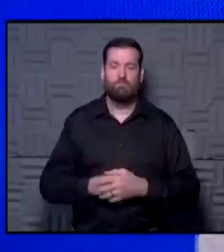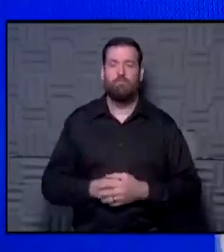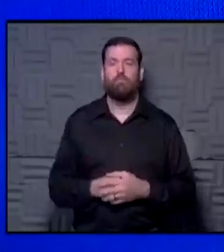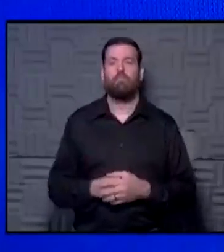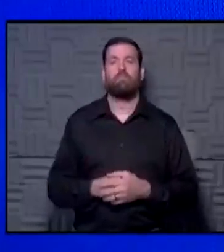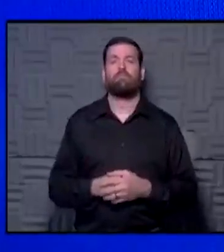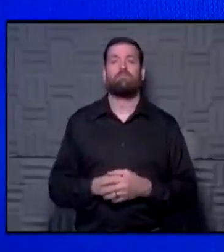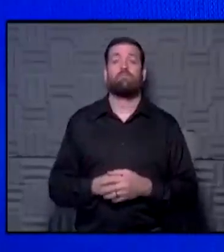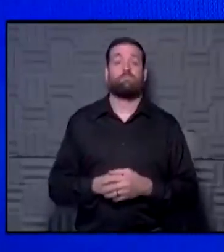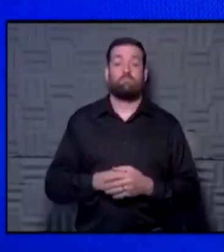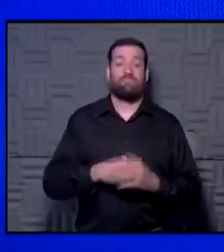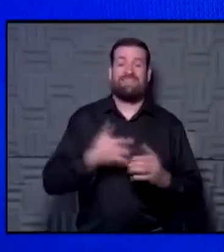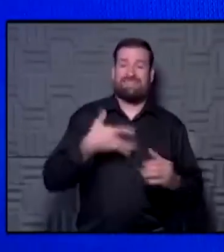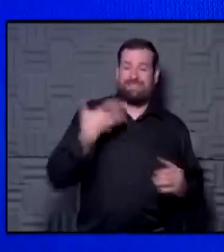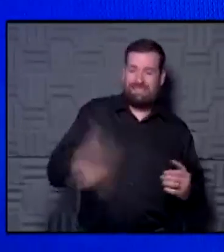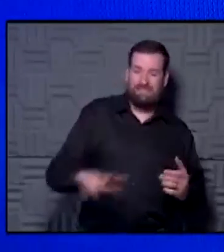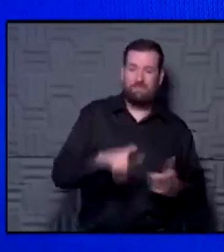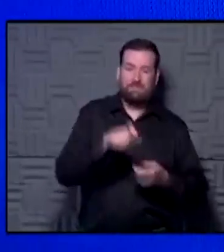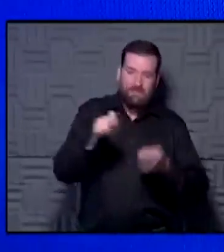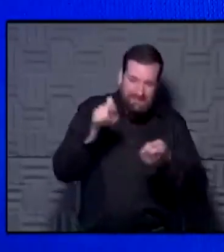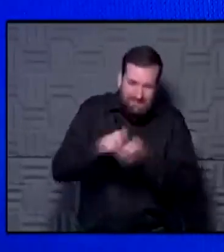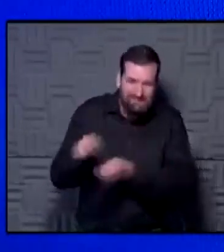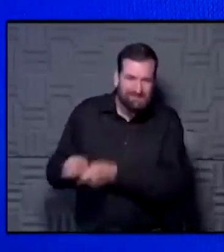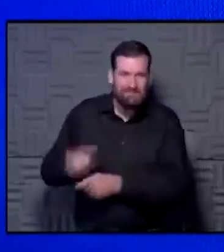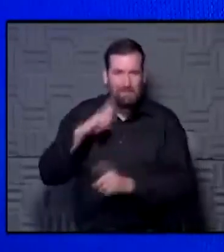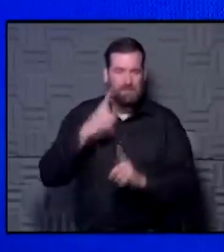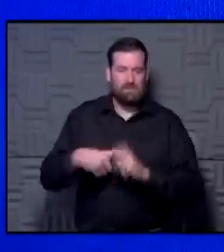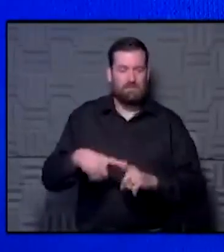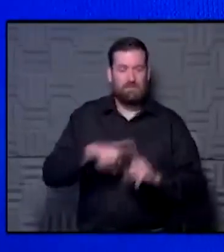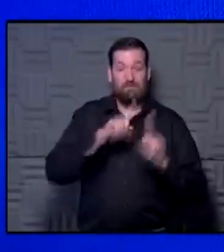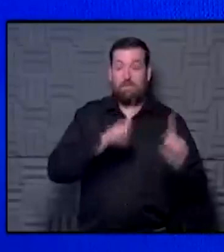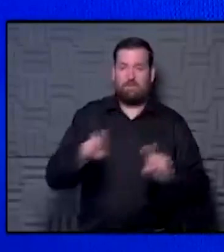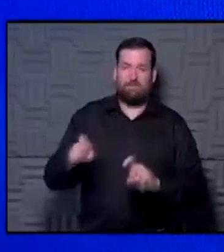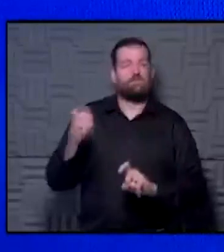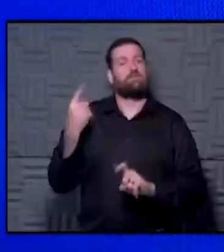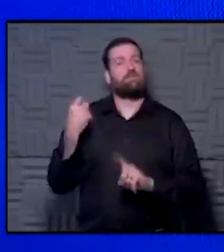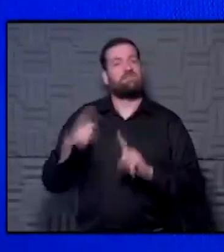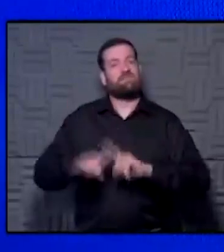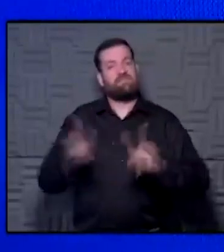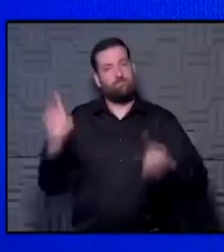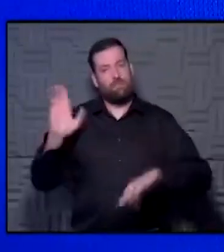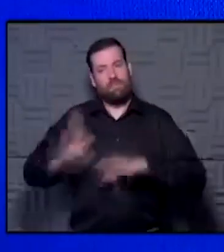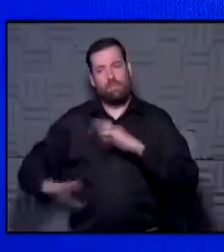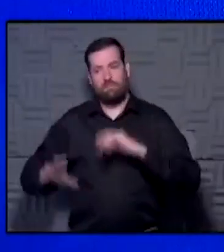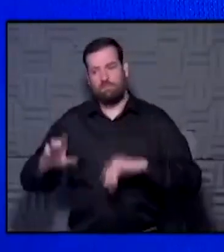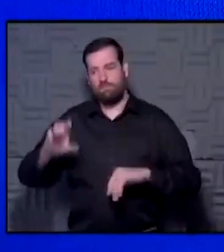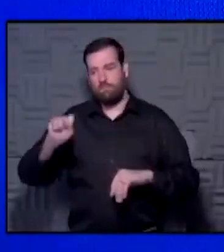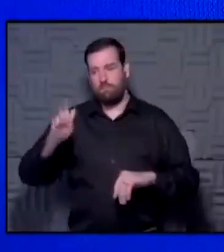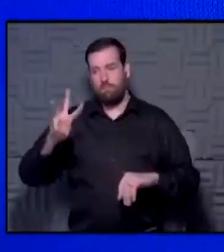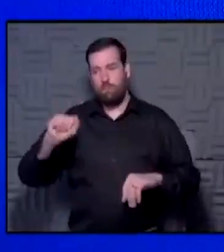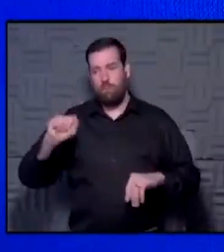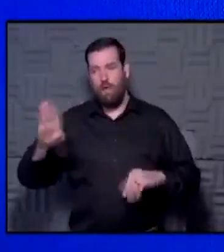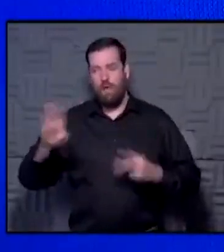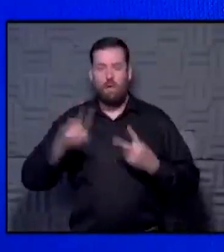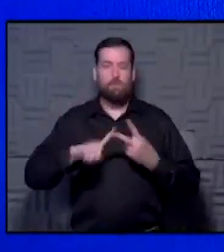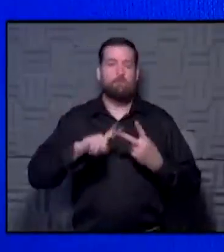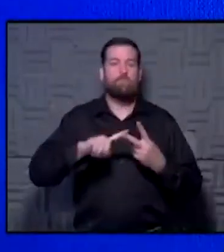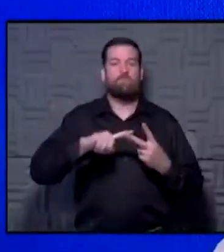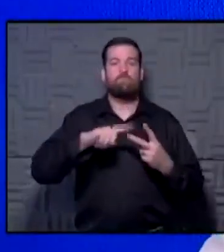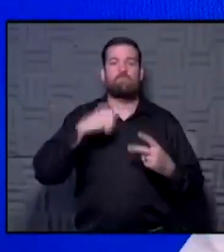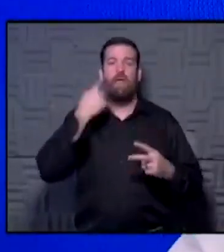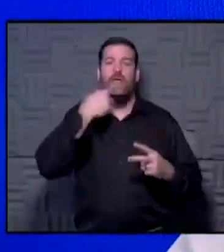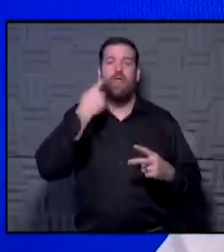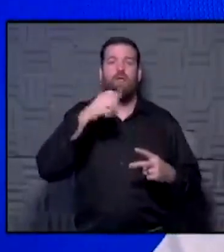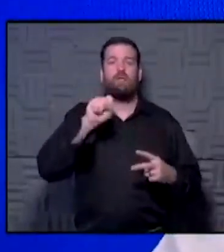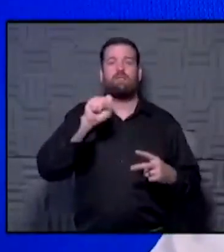a lot both with the sensitivity and specificity of positive predictive value of an individual test, which we know is different for a swab than saliva and antigen, and